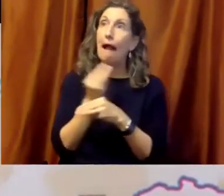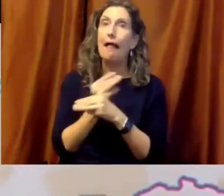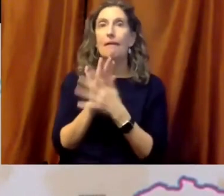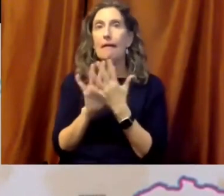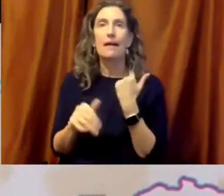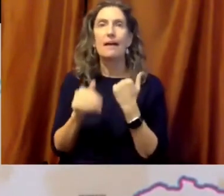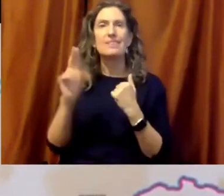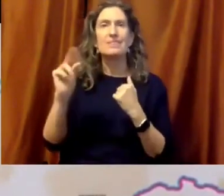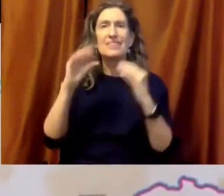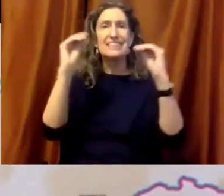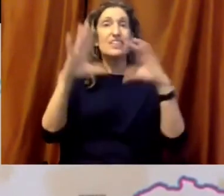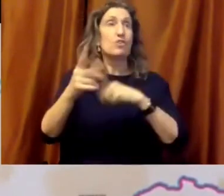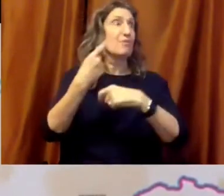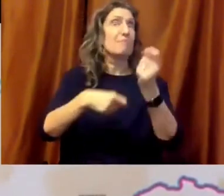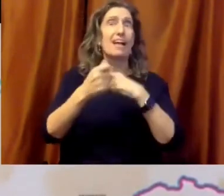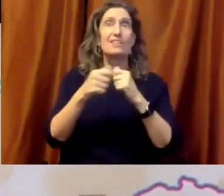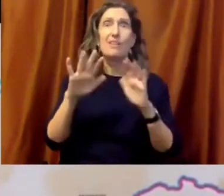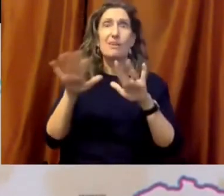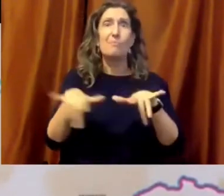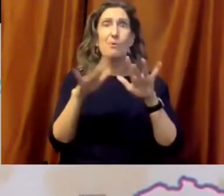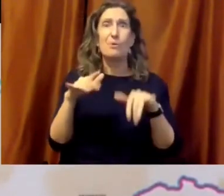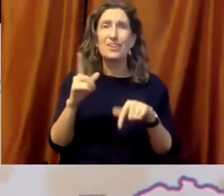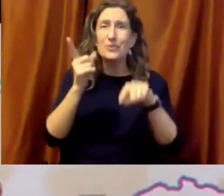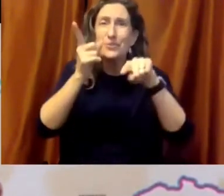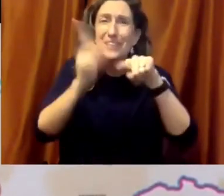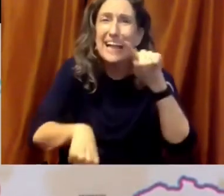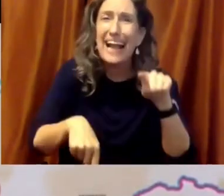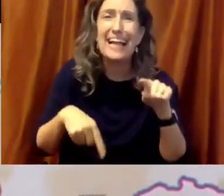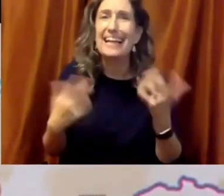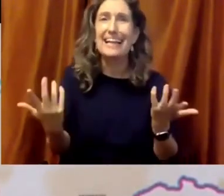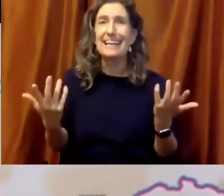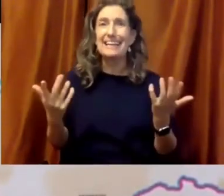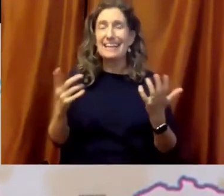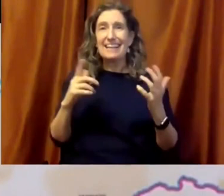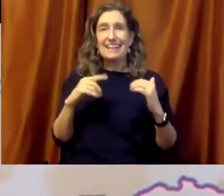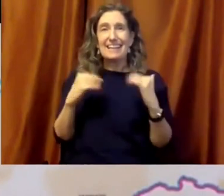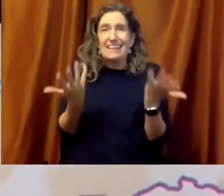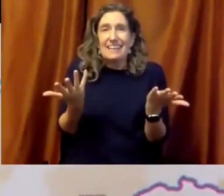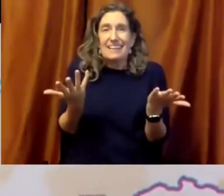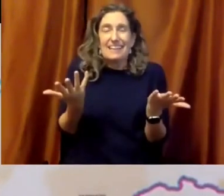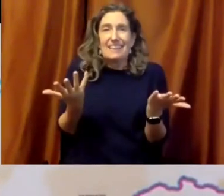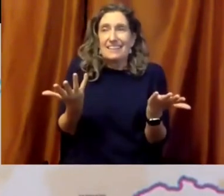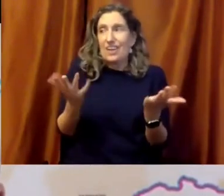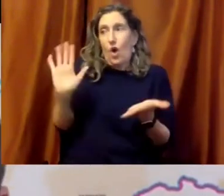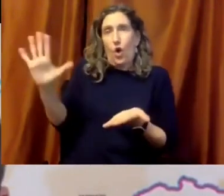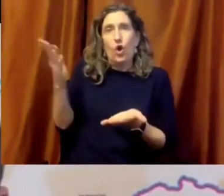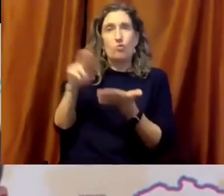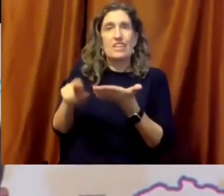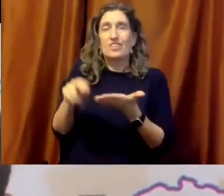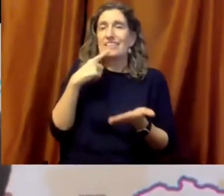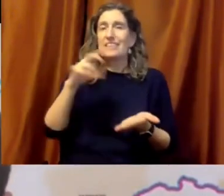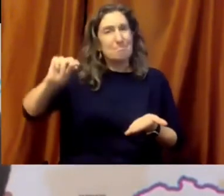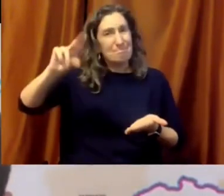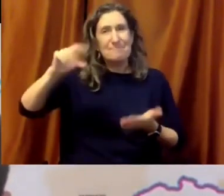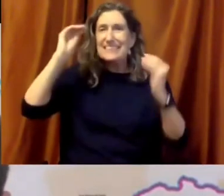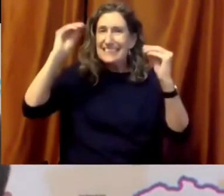of transactional technology was exposed. But nowhere has the pandemic taught us to re-examine the role of teachers